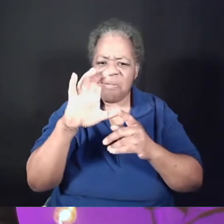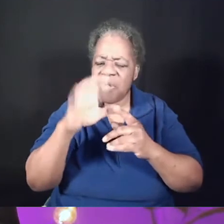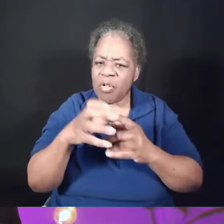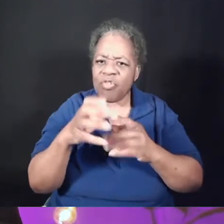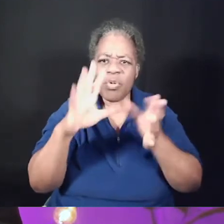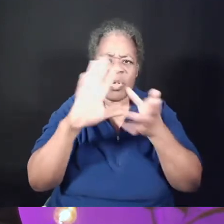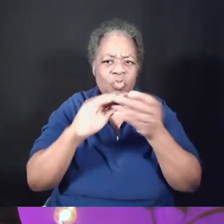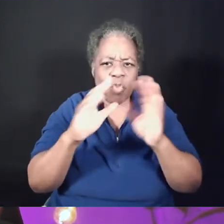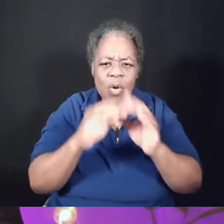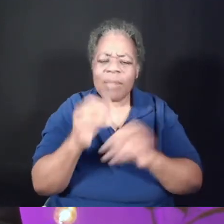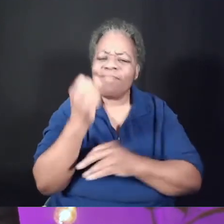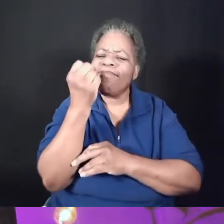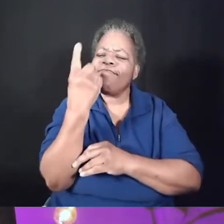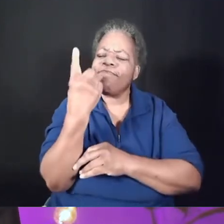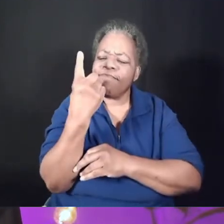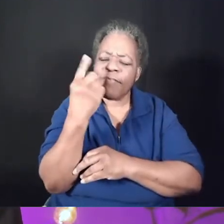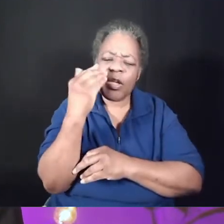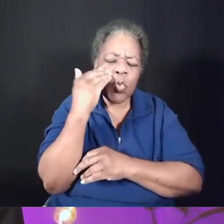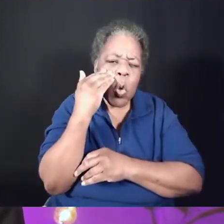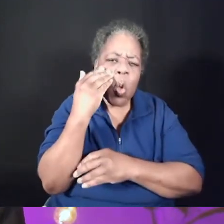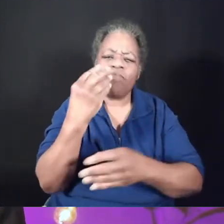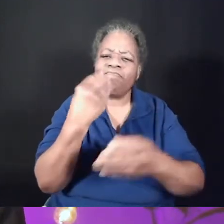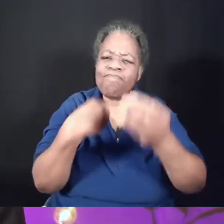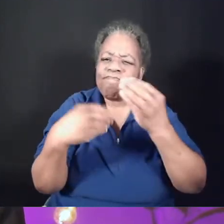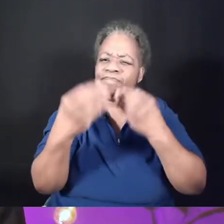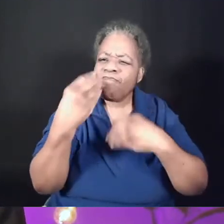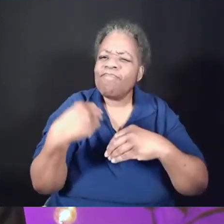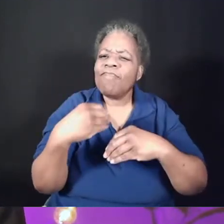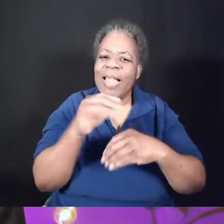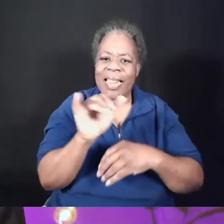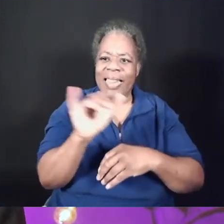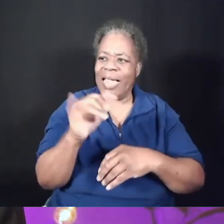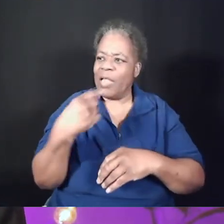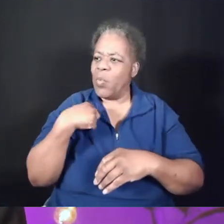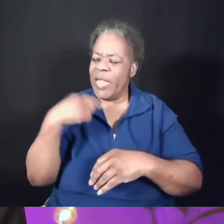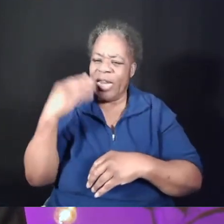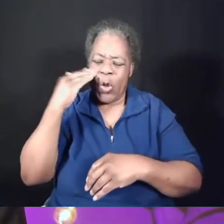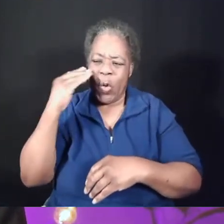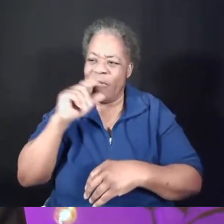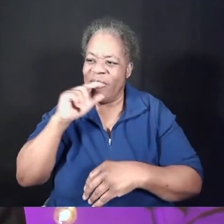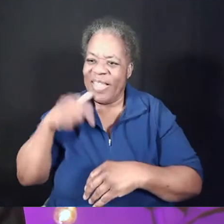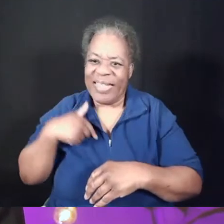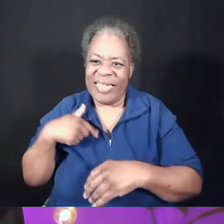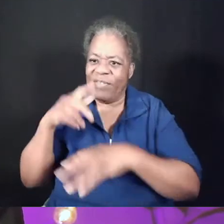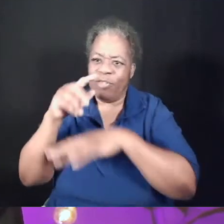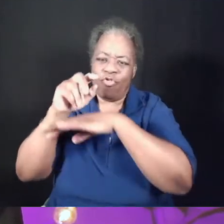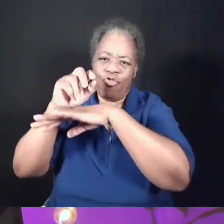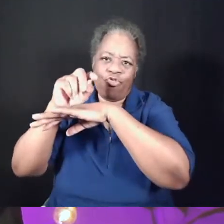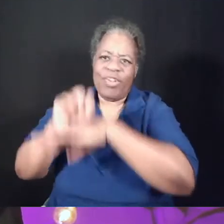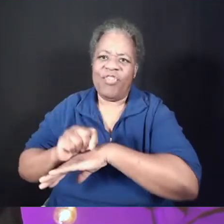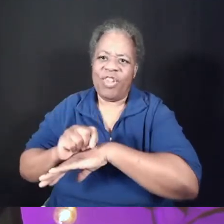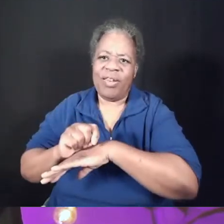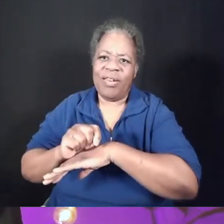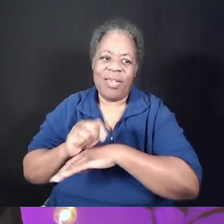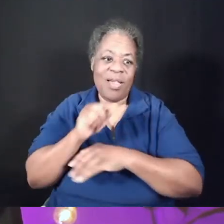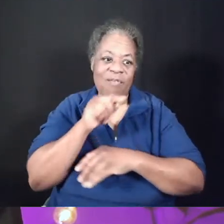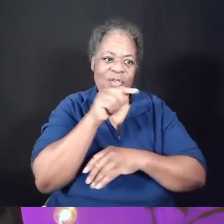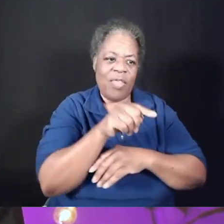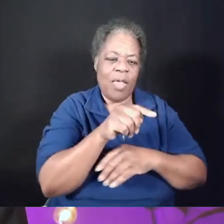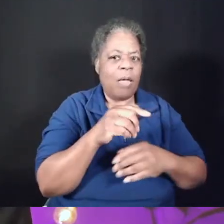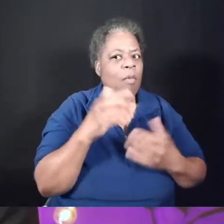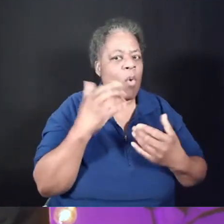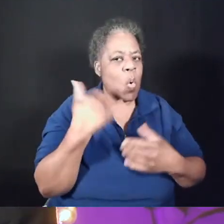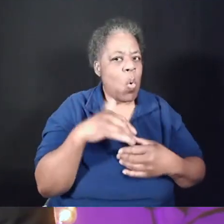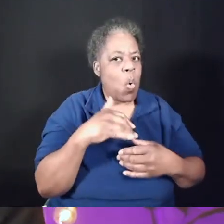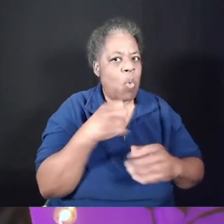They would have known this meal as well as many of us know our Thanksgiving tradition. Although for them, it meant significantly more.